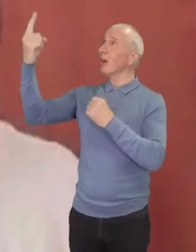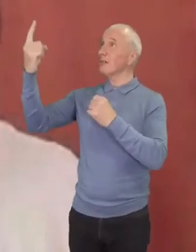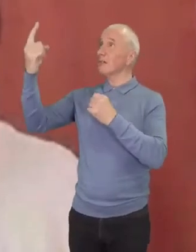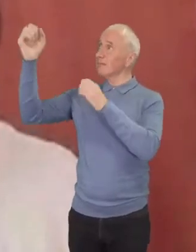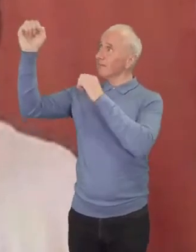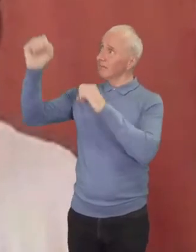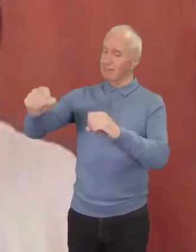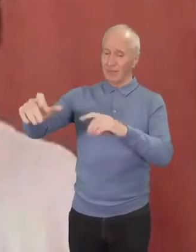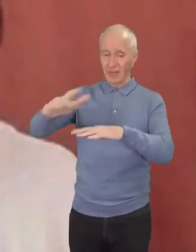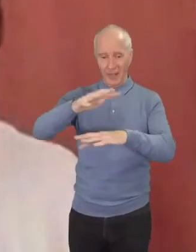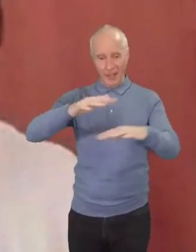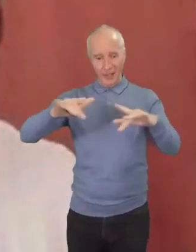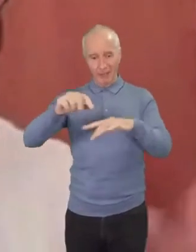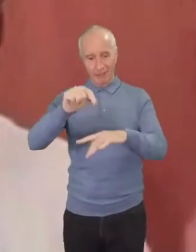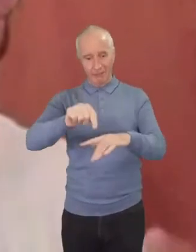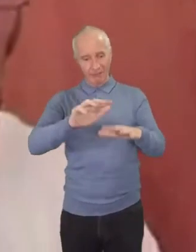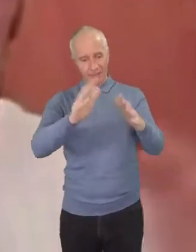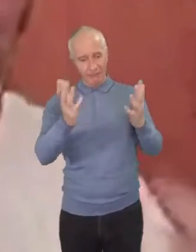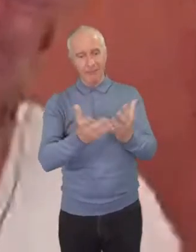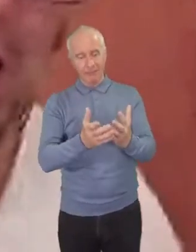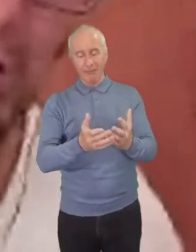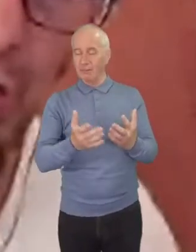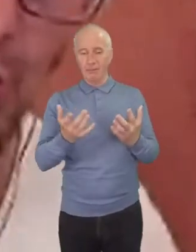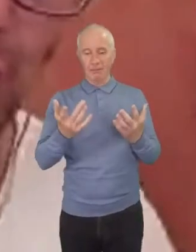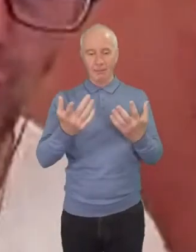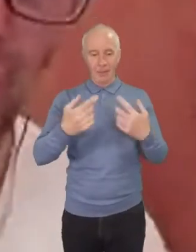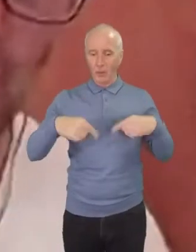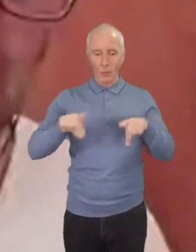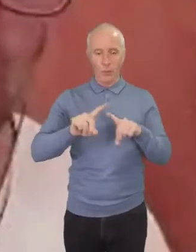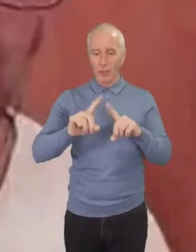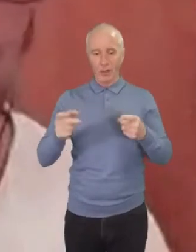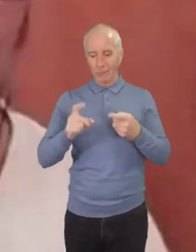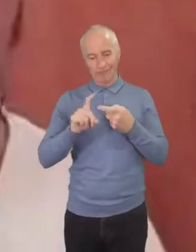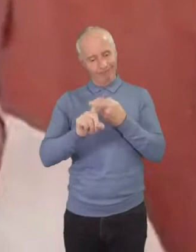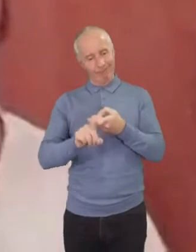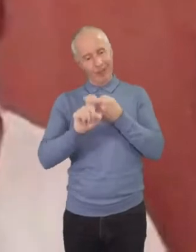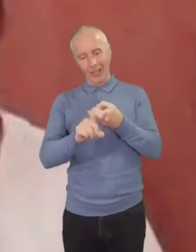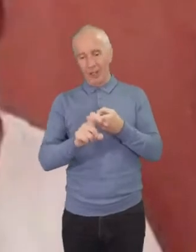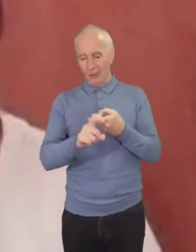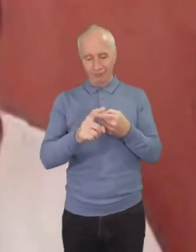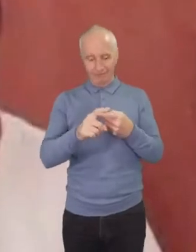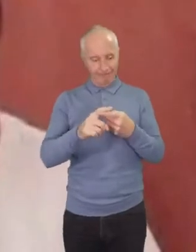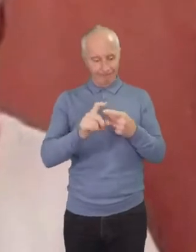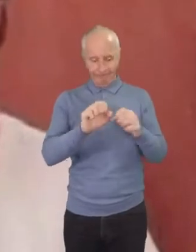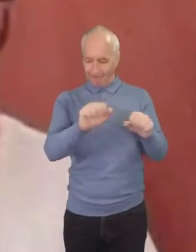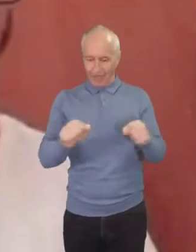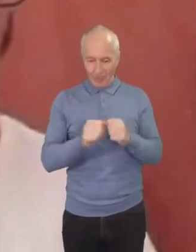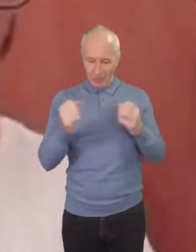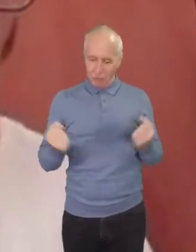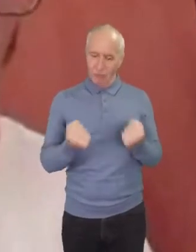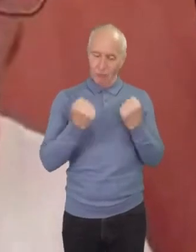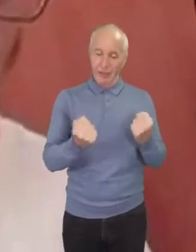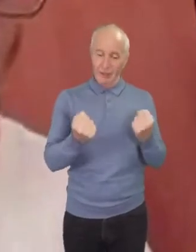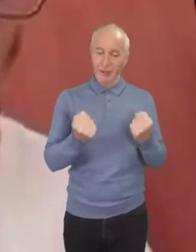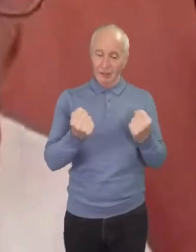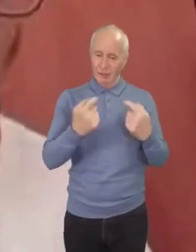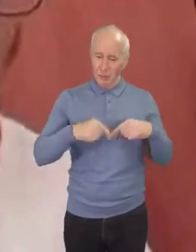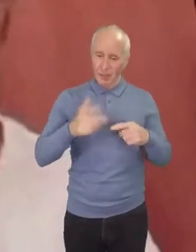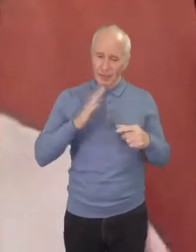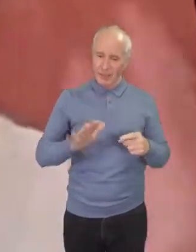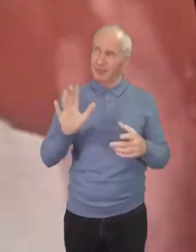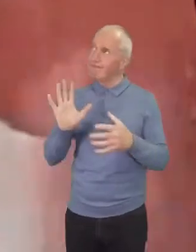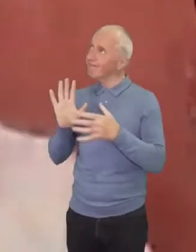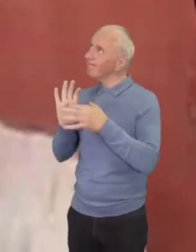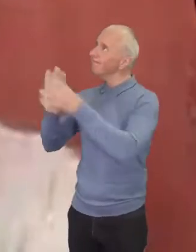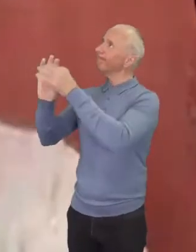um we cannot just rely on our own strength um as we try to change some of the things that are wrong